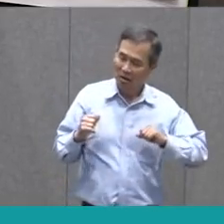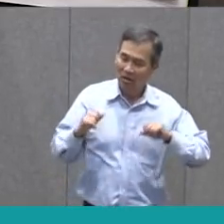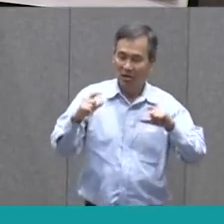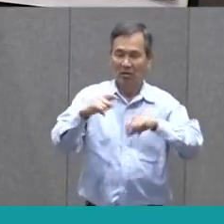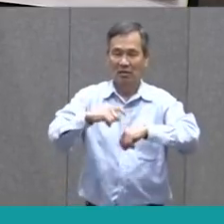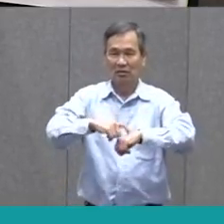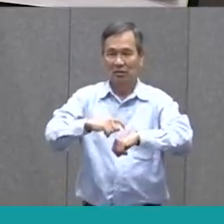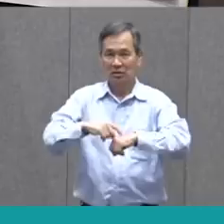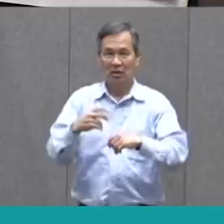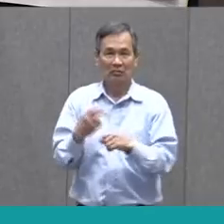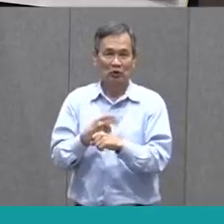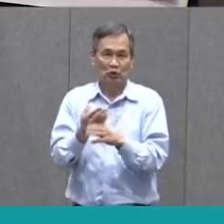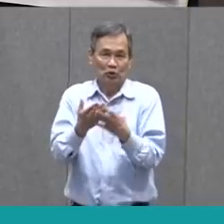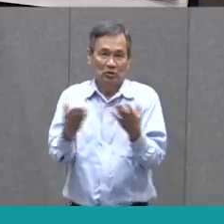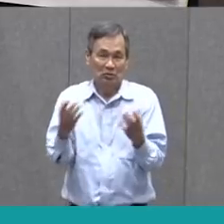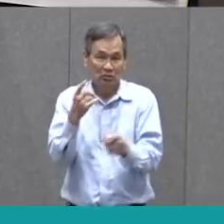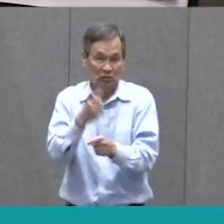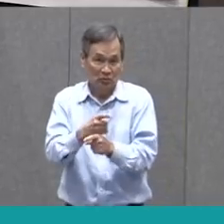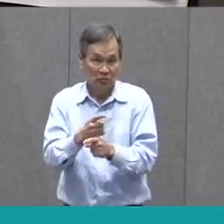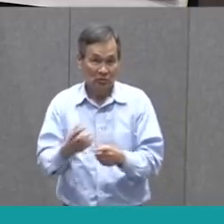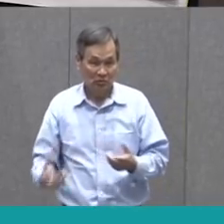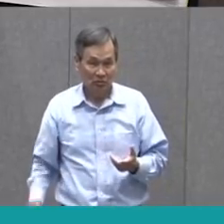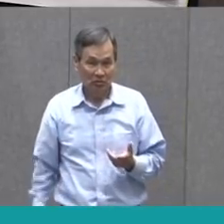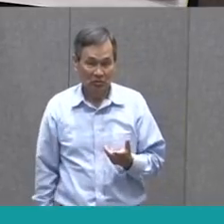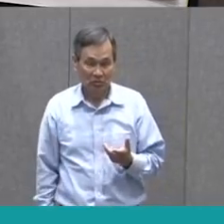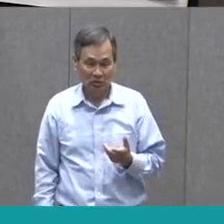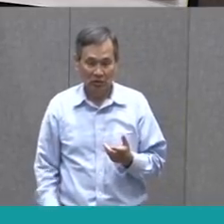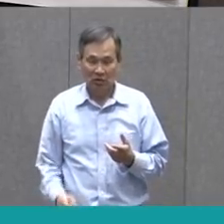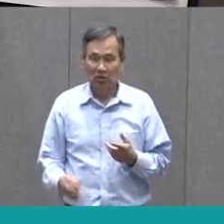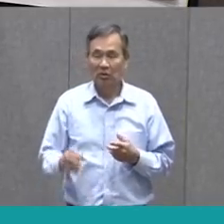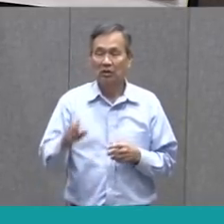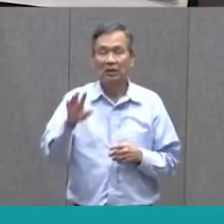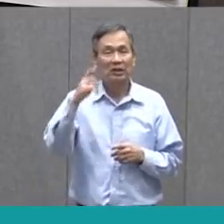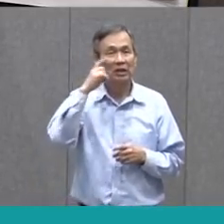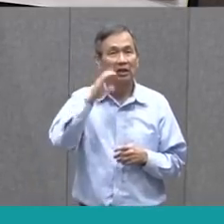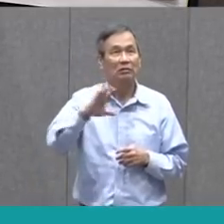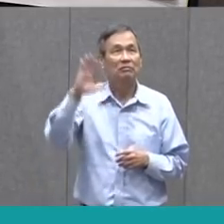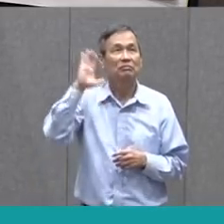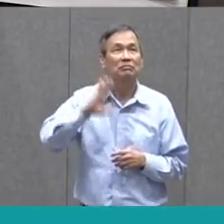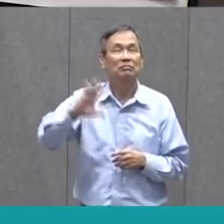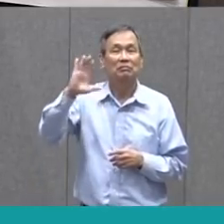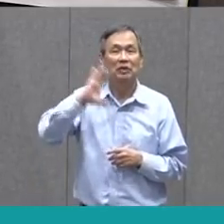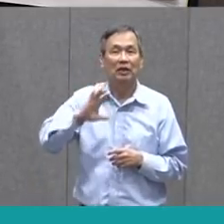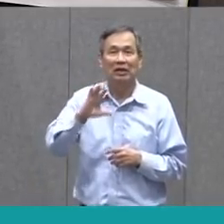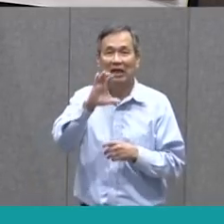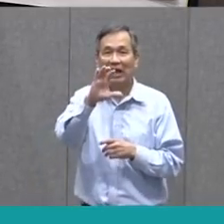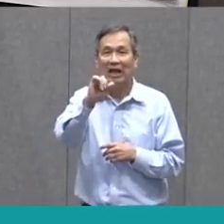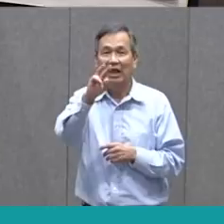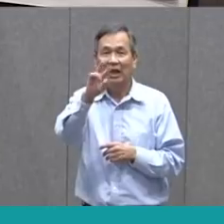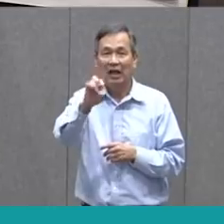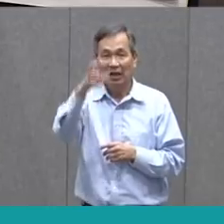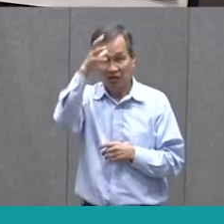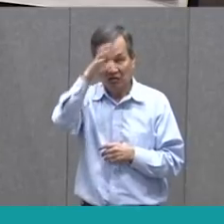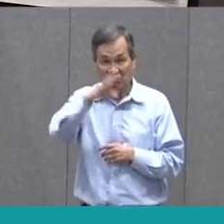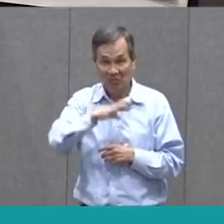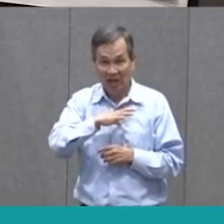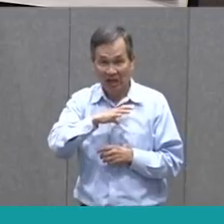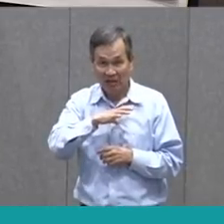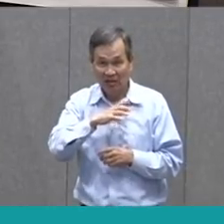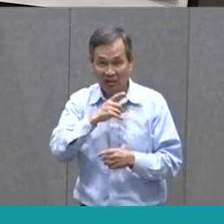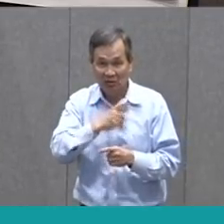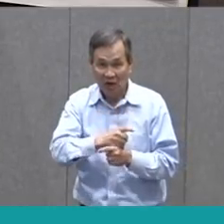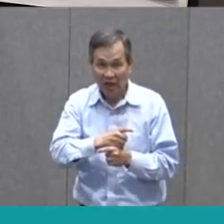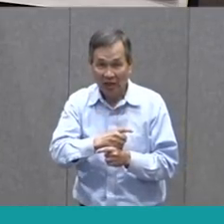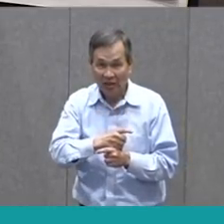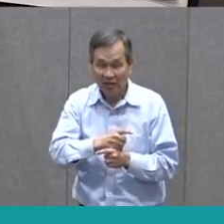time, right? So let's go way back in time to the caveman. When we had our